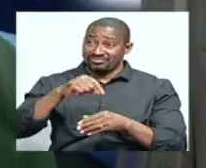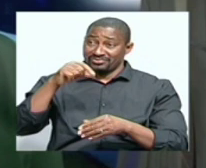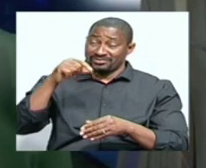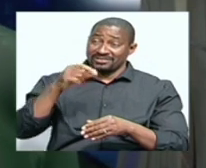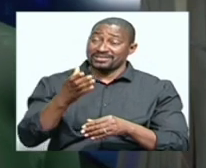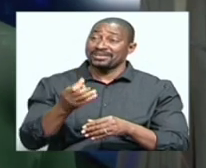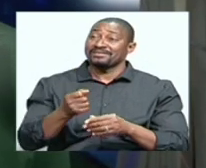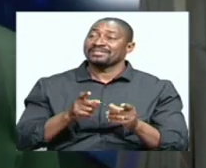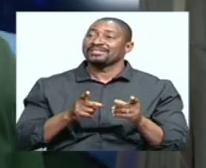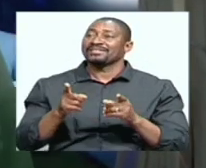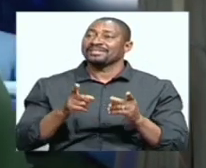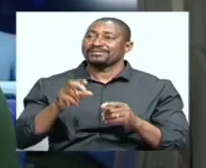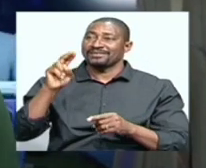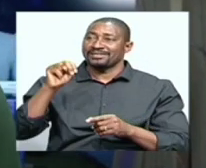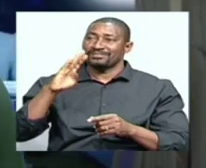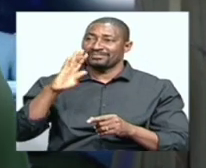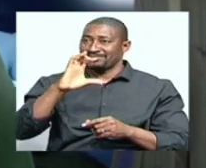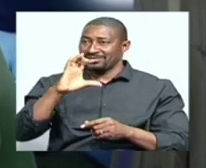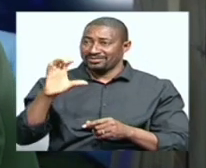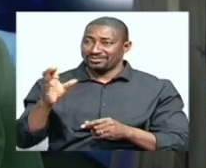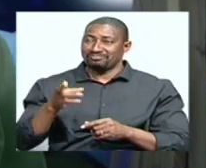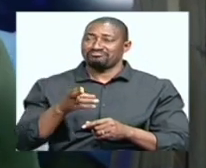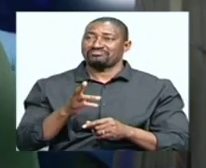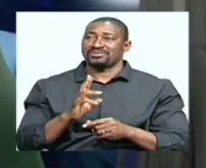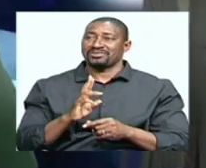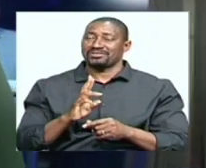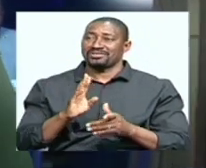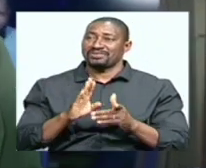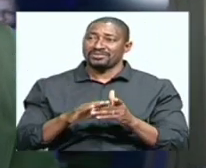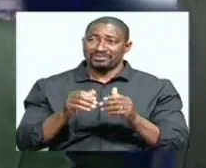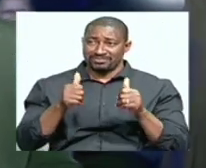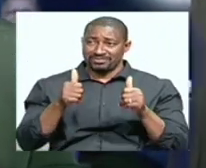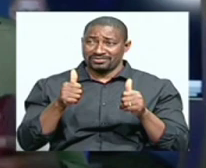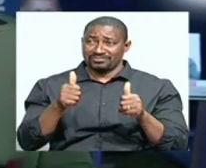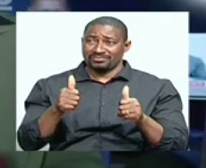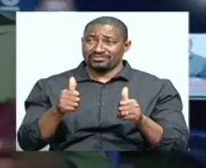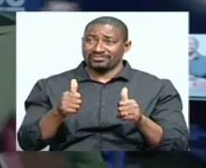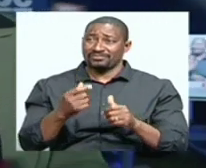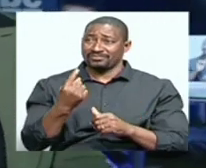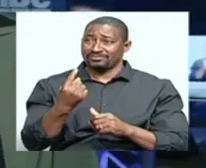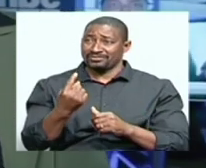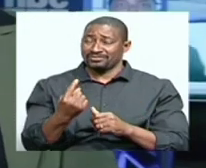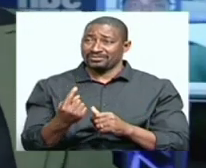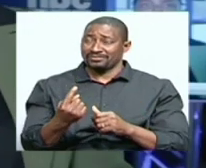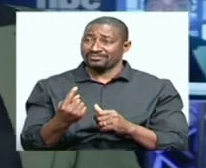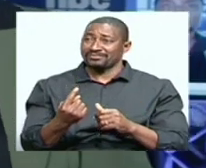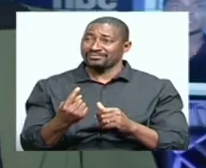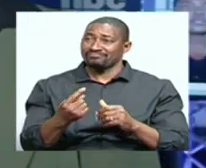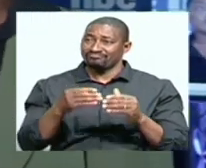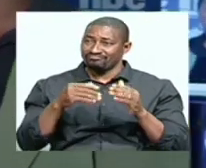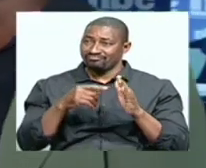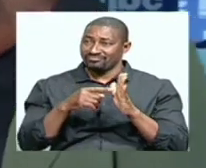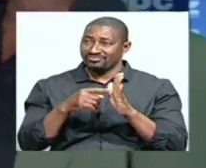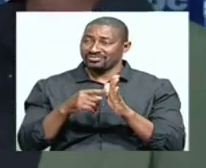NBC, Mr. Stanley Similo, to just tell us about the significance of self-reinvention for the broadcaster. Mr.